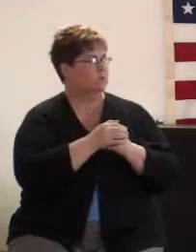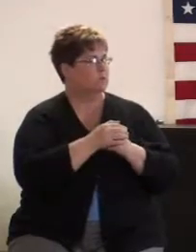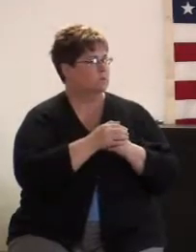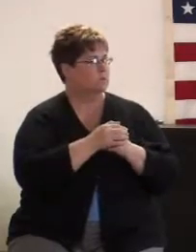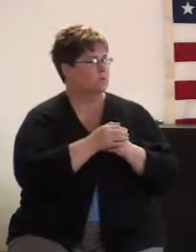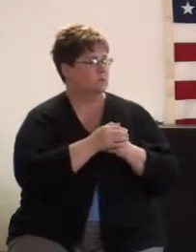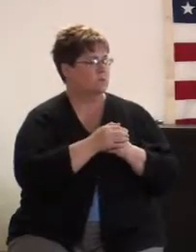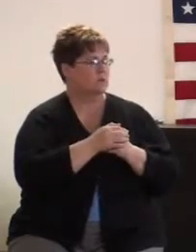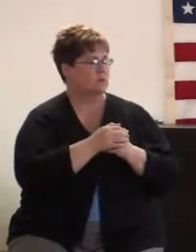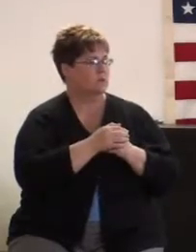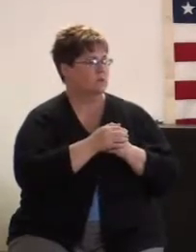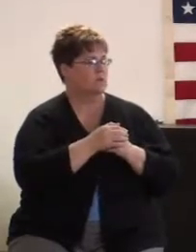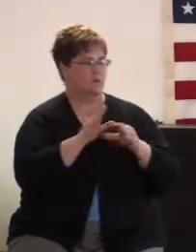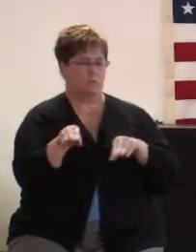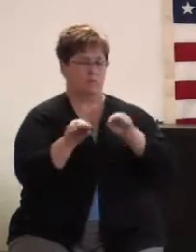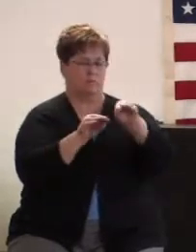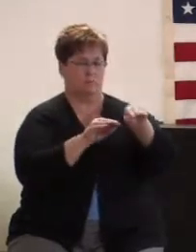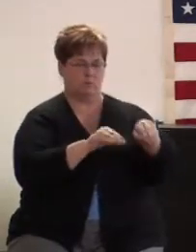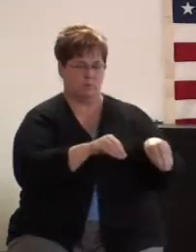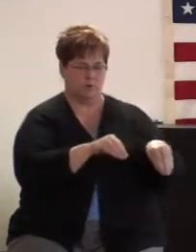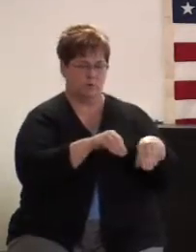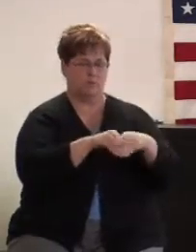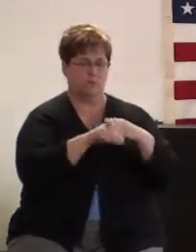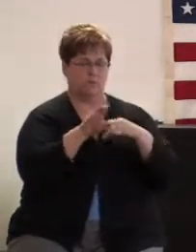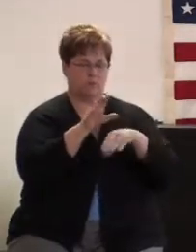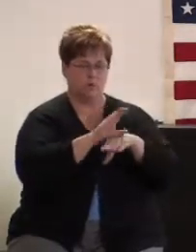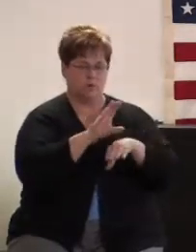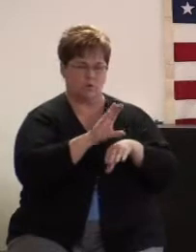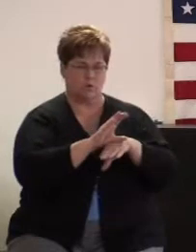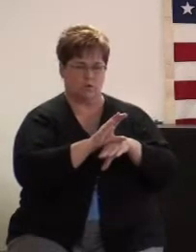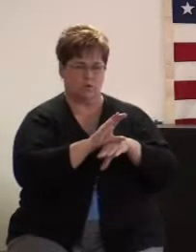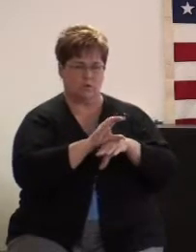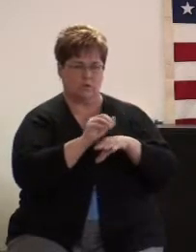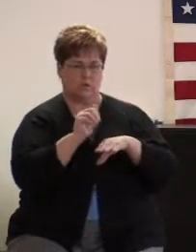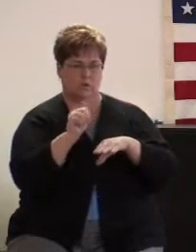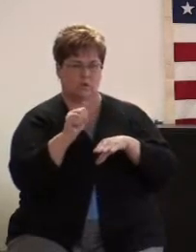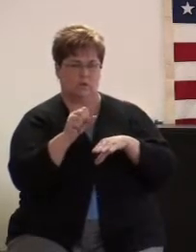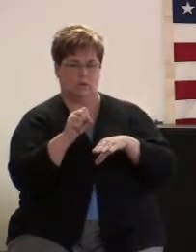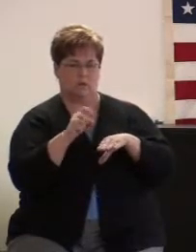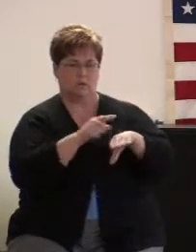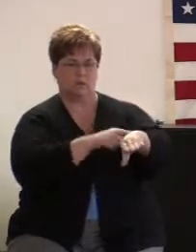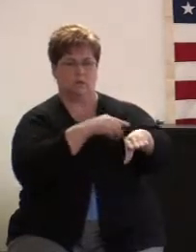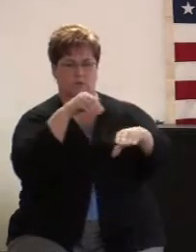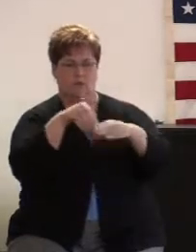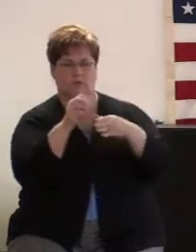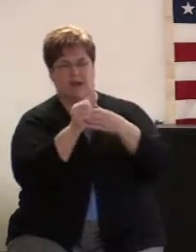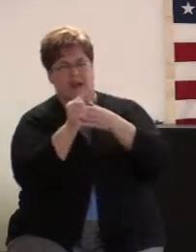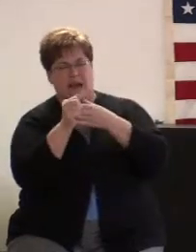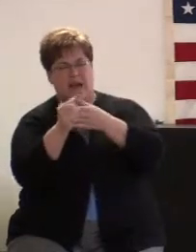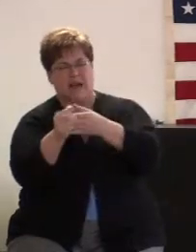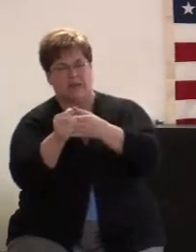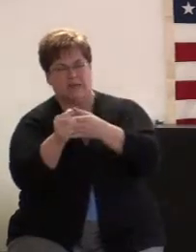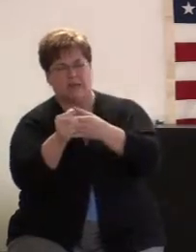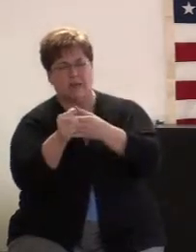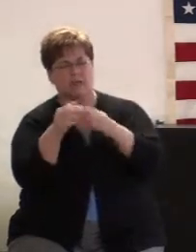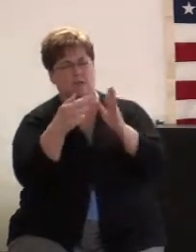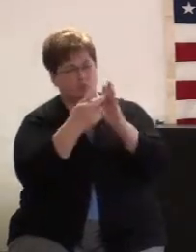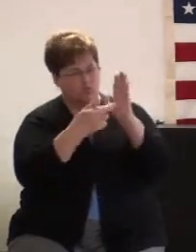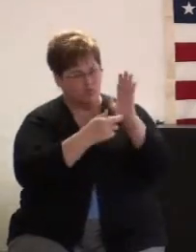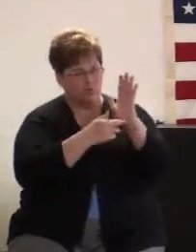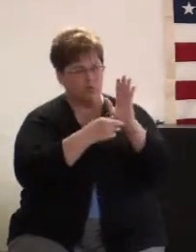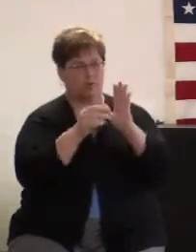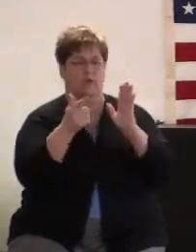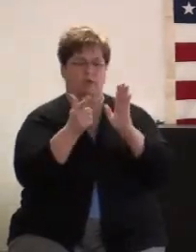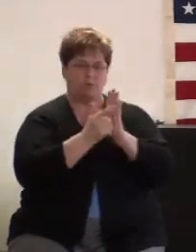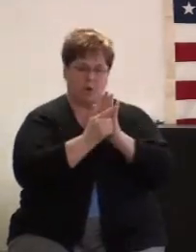You can move in church as long as you're in guidelines and orders and